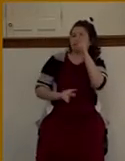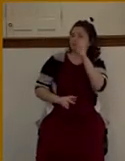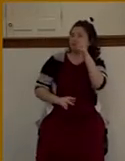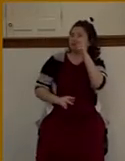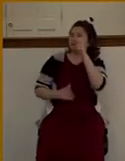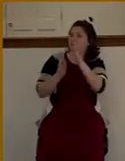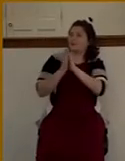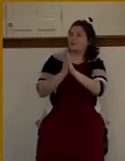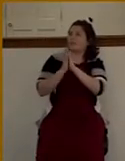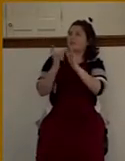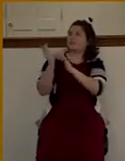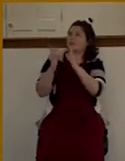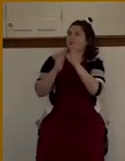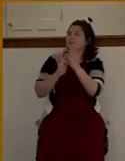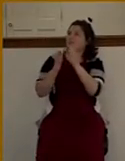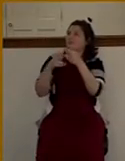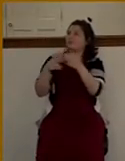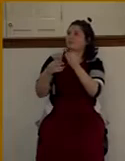name. Amen.